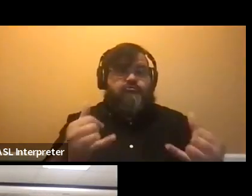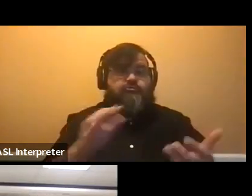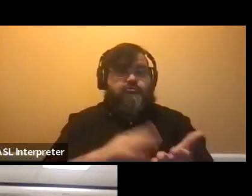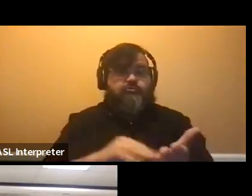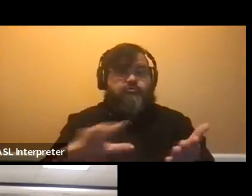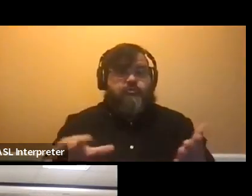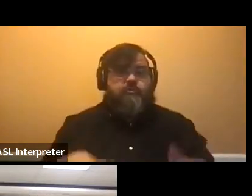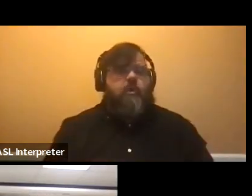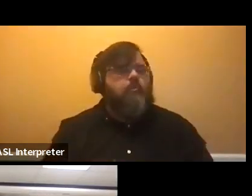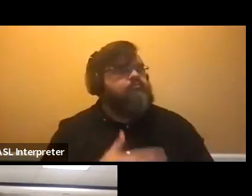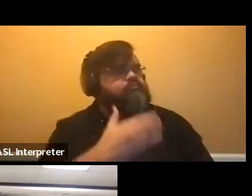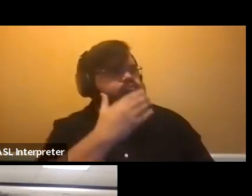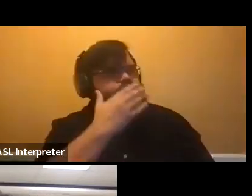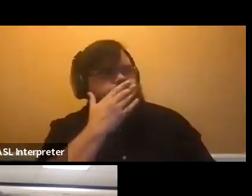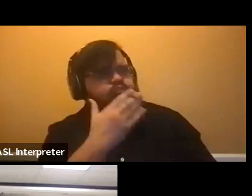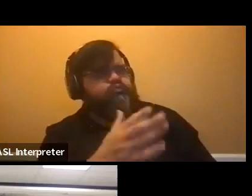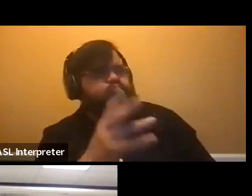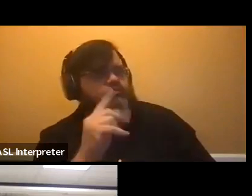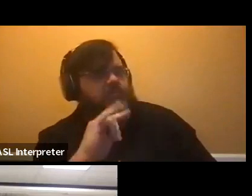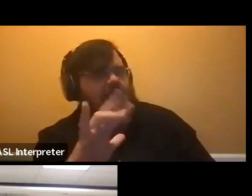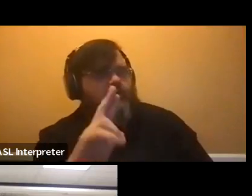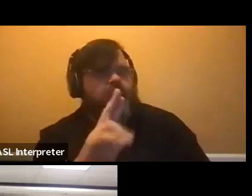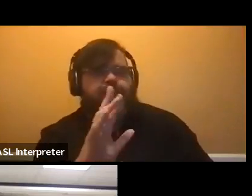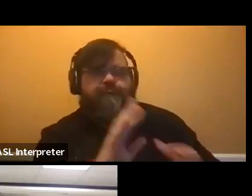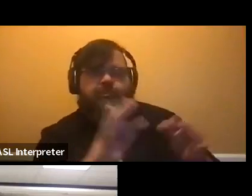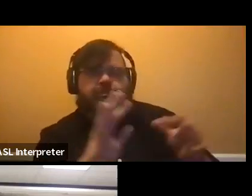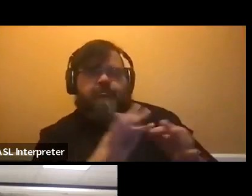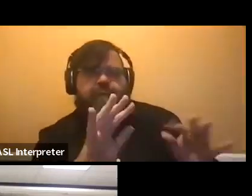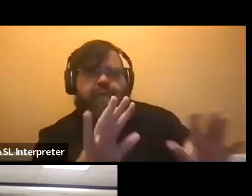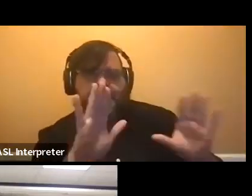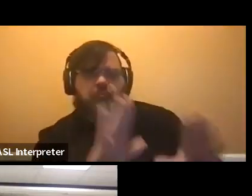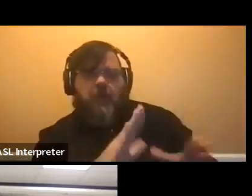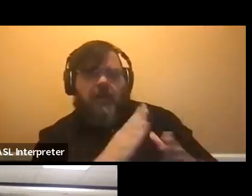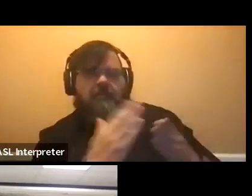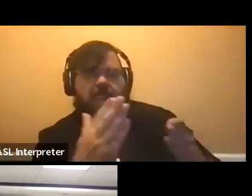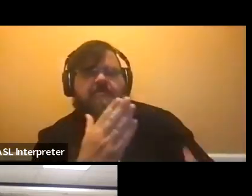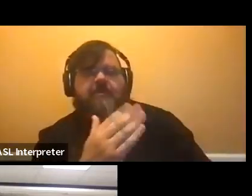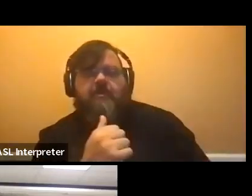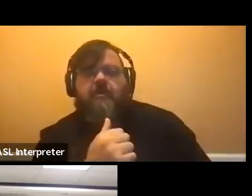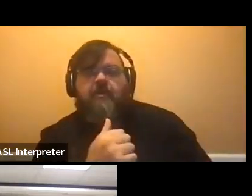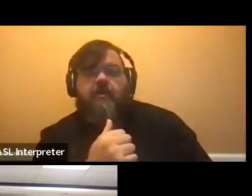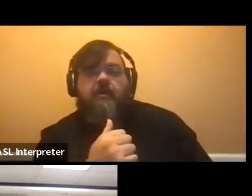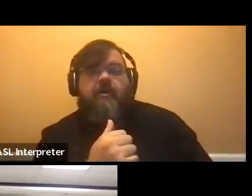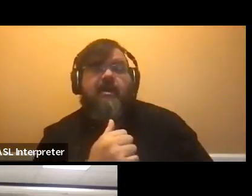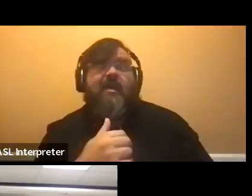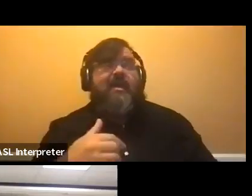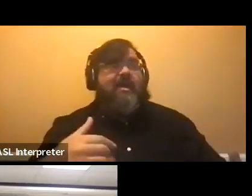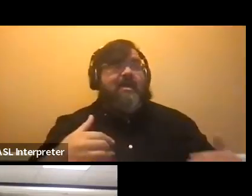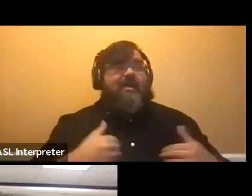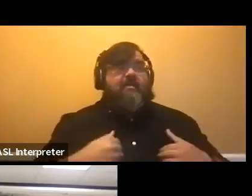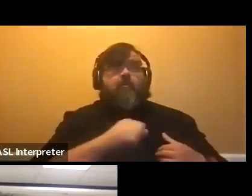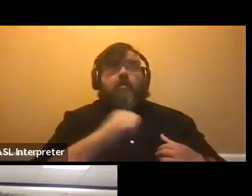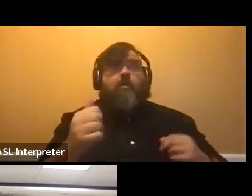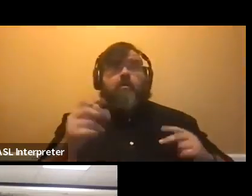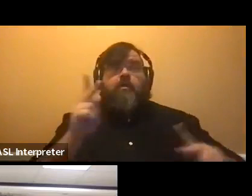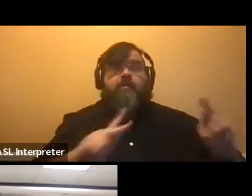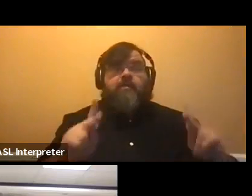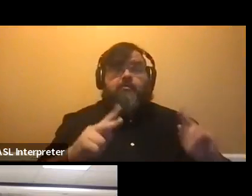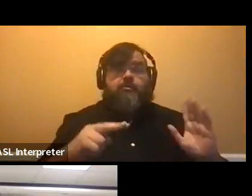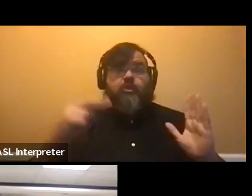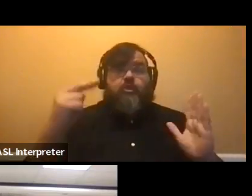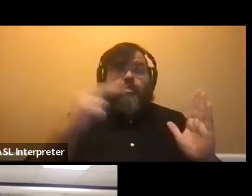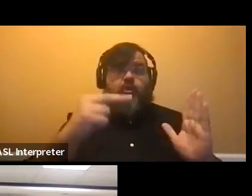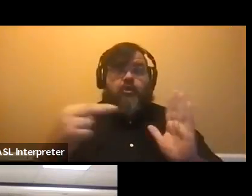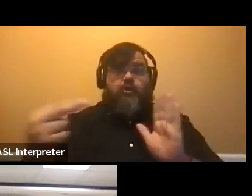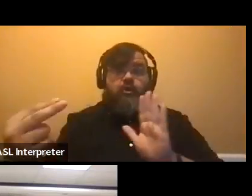Thanks, Taylor. You said a couple of really good things. I'm going to just echo what you said about having other people look at your essay or, and your student